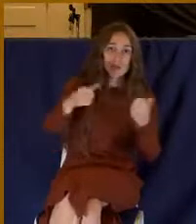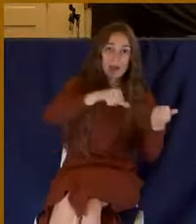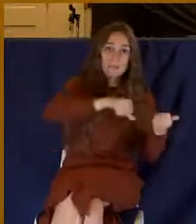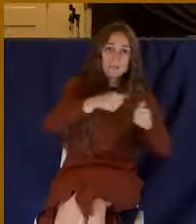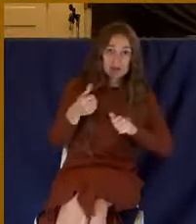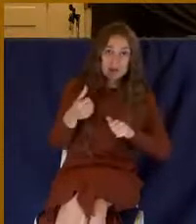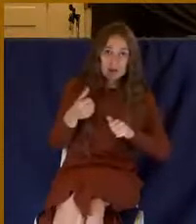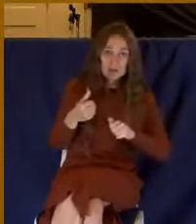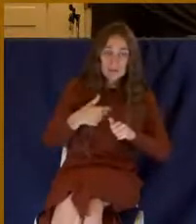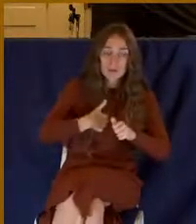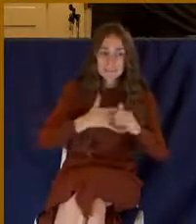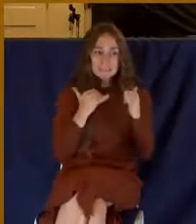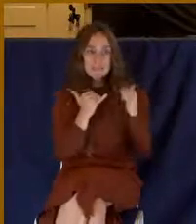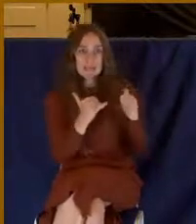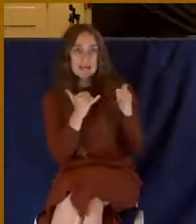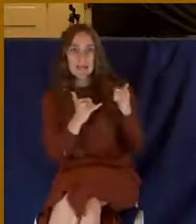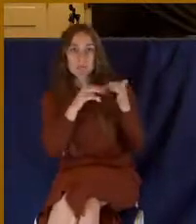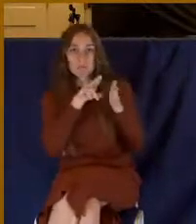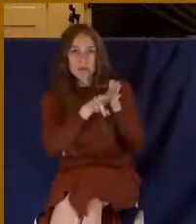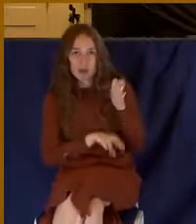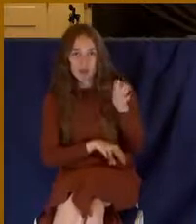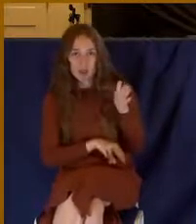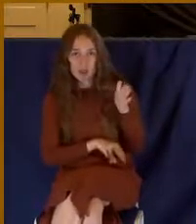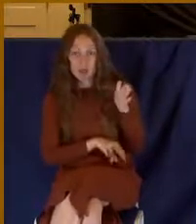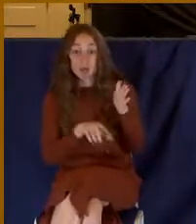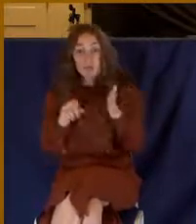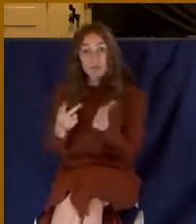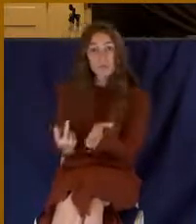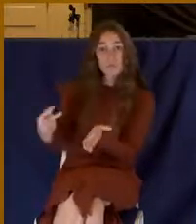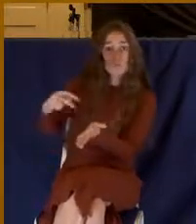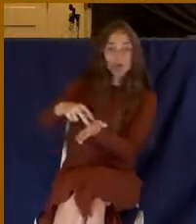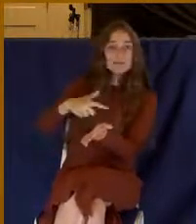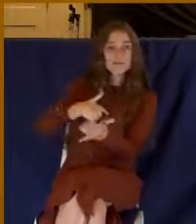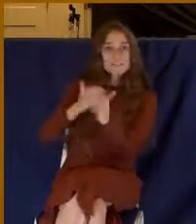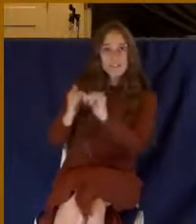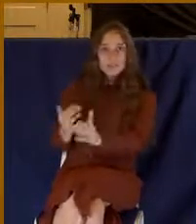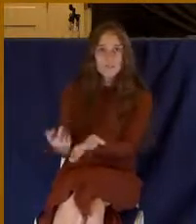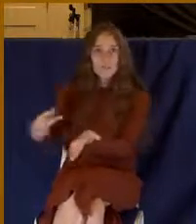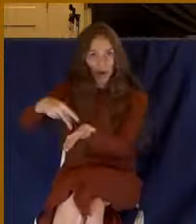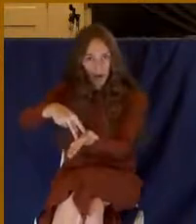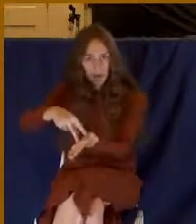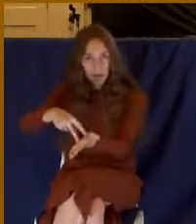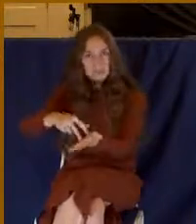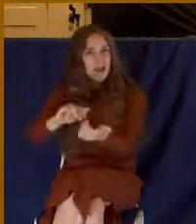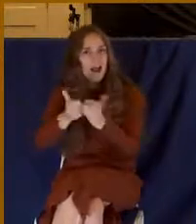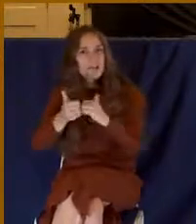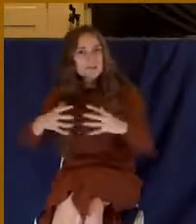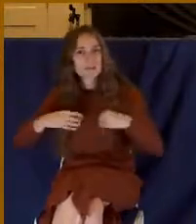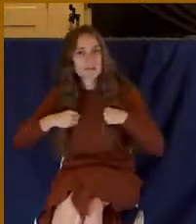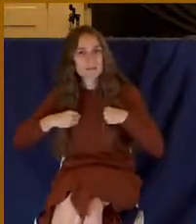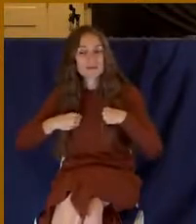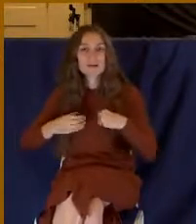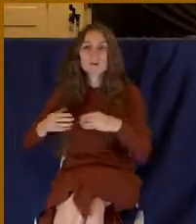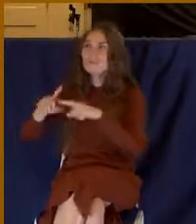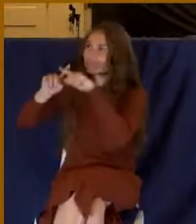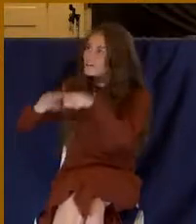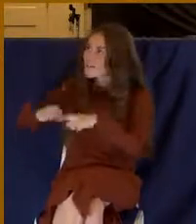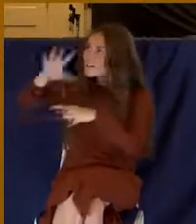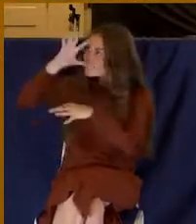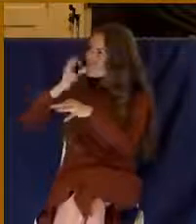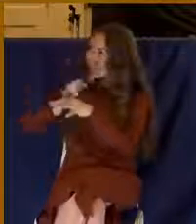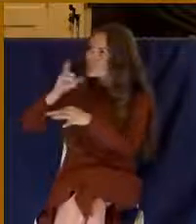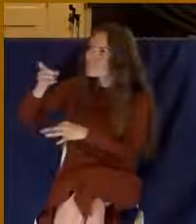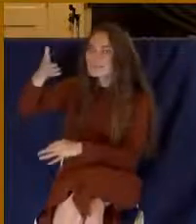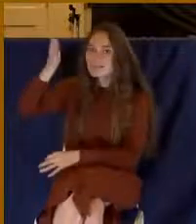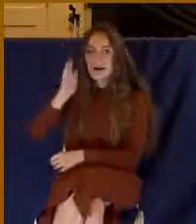the operation of God who raised him from the dead. You know how I accept this? I accept this by faith in the work of